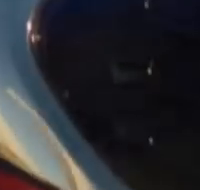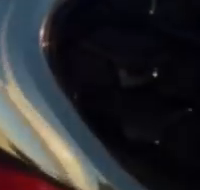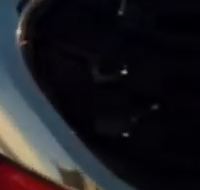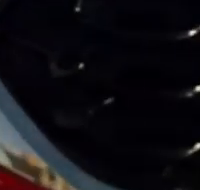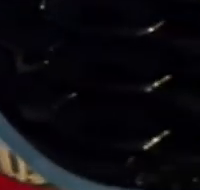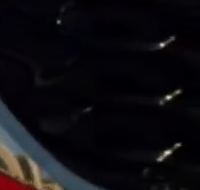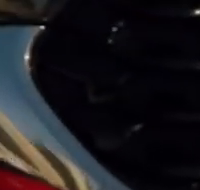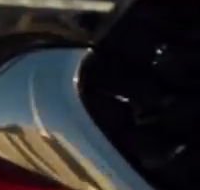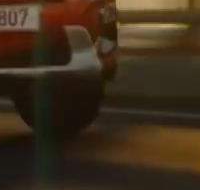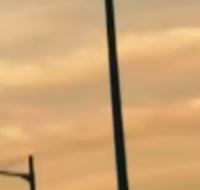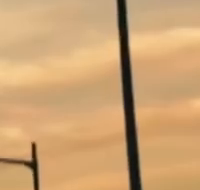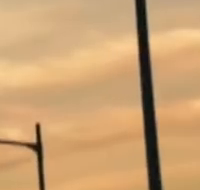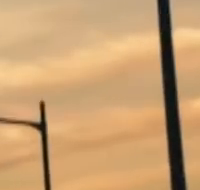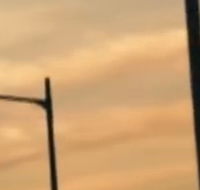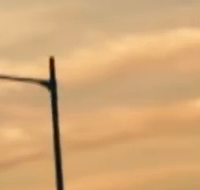353 2222